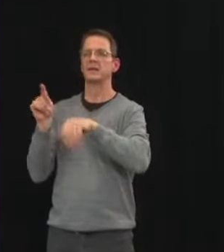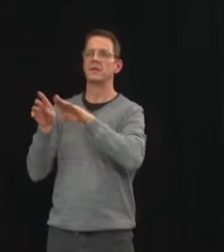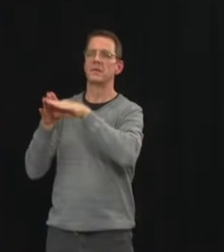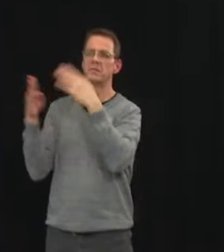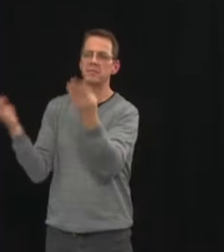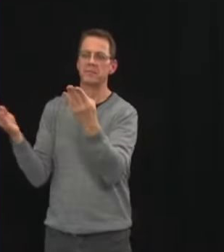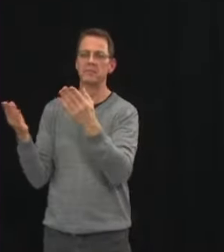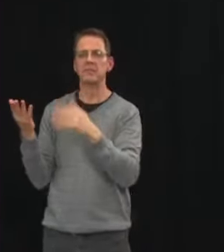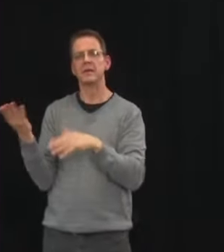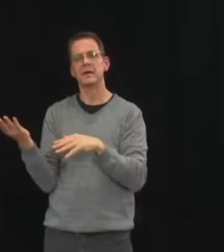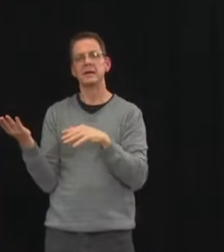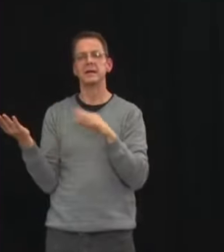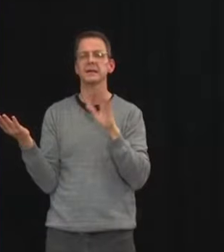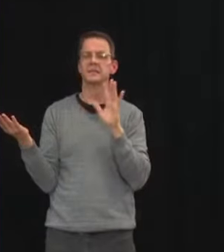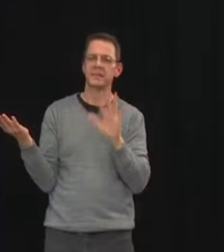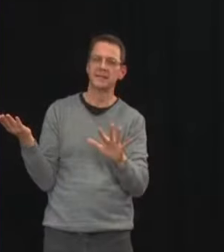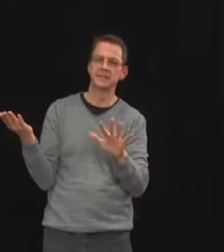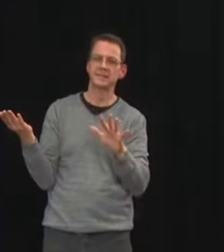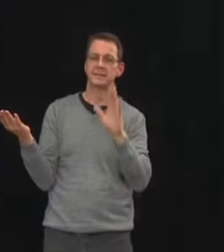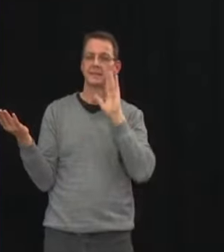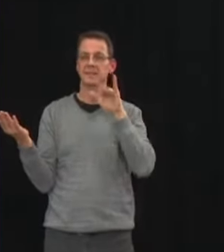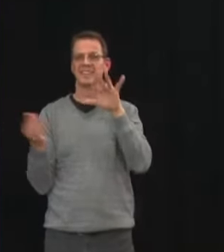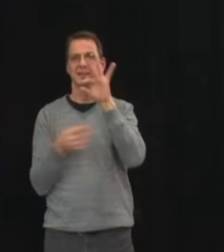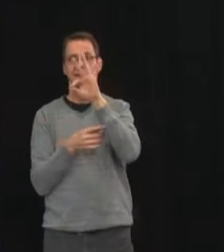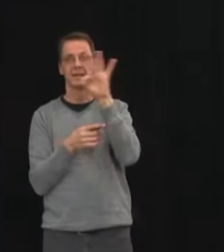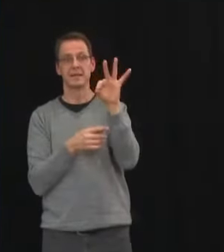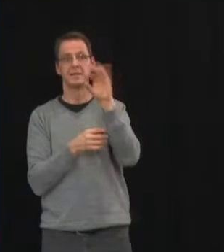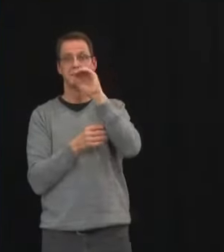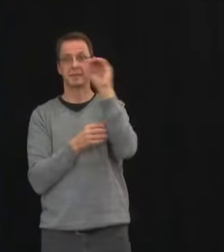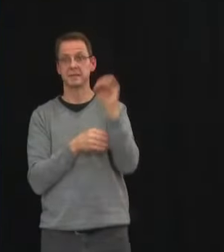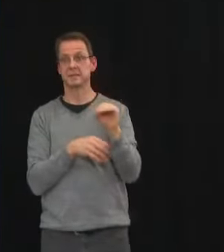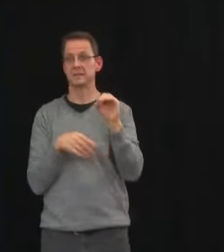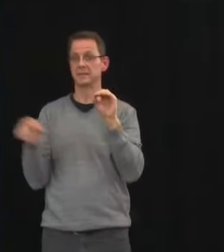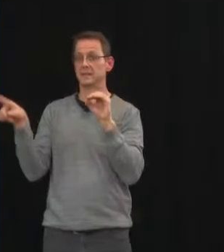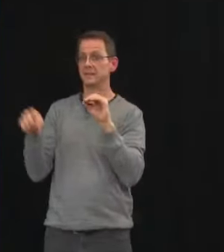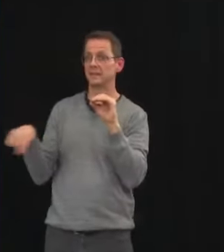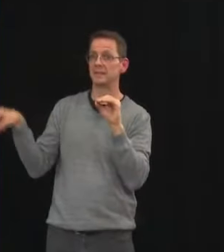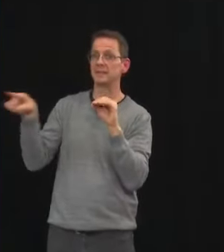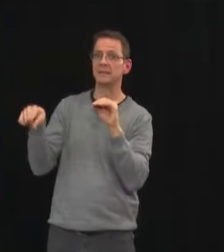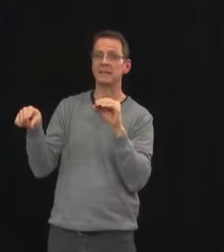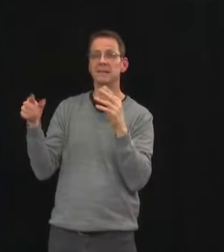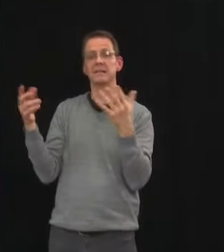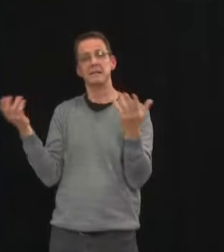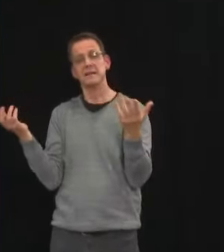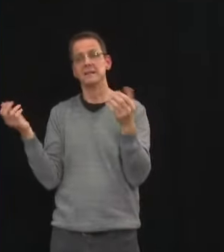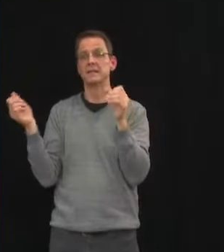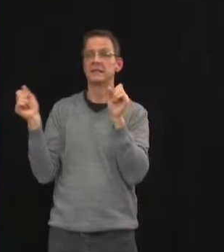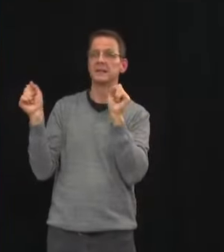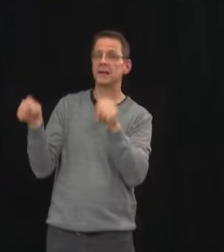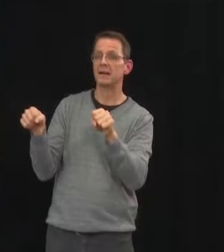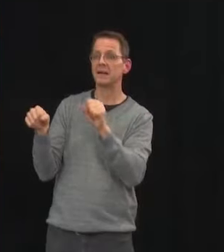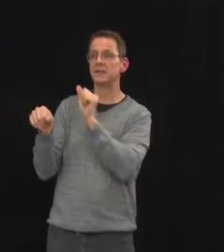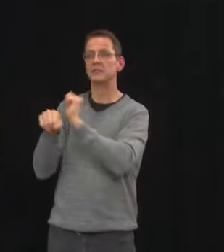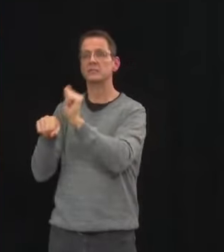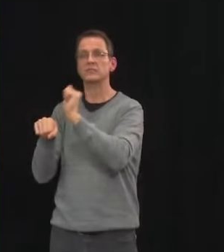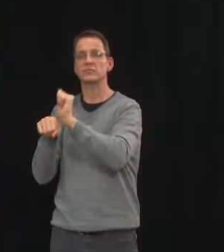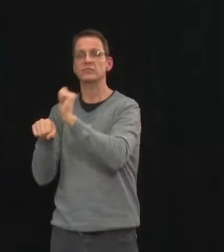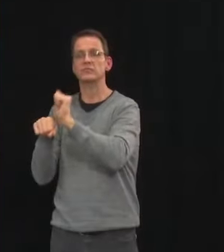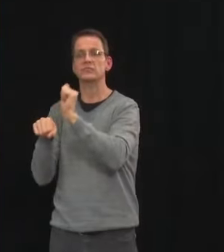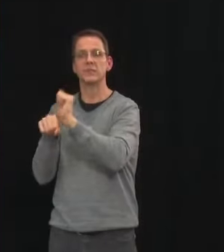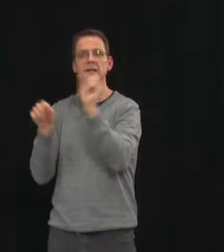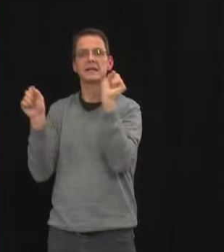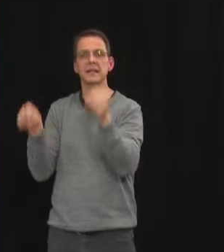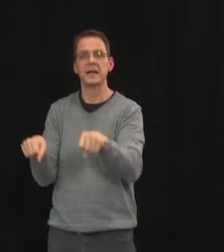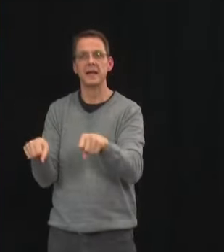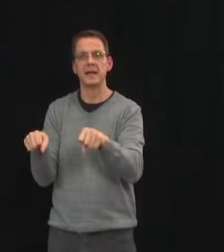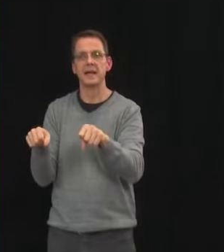businesses including gyms in that respect if i could as well before the next question uh rick just because this is something you